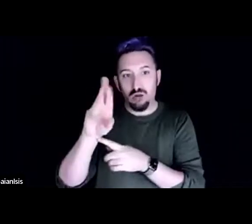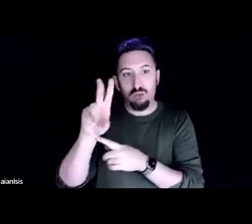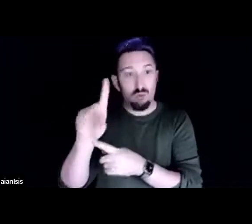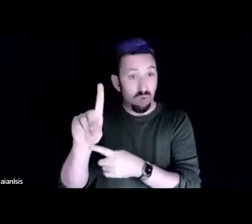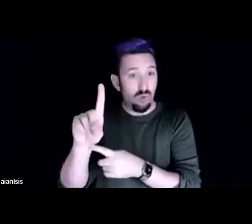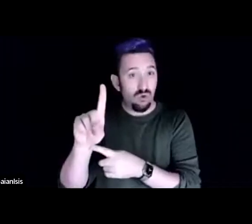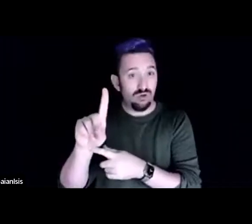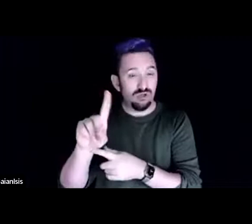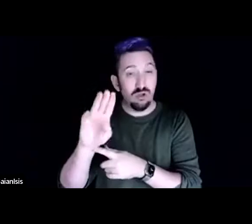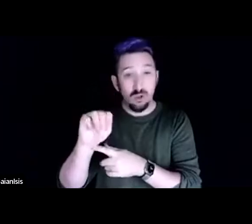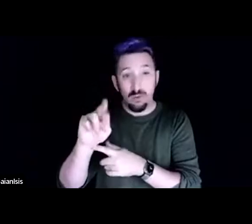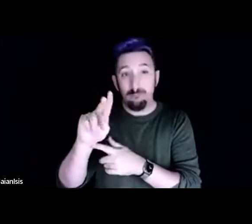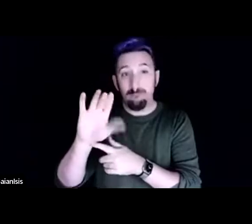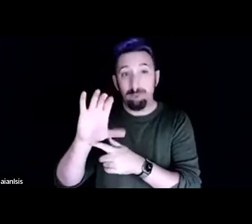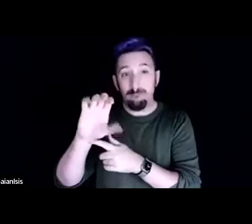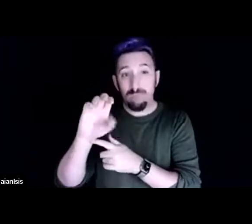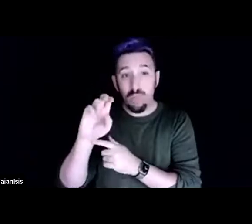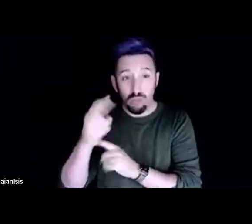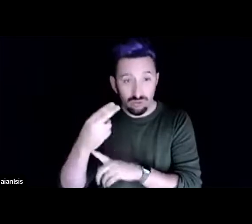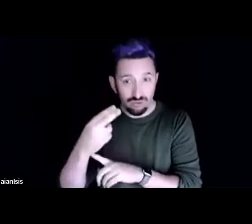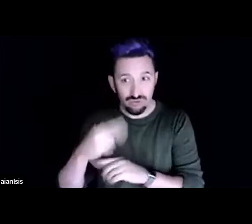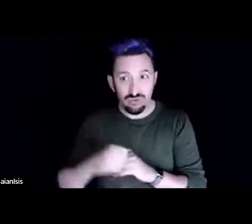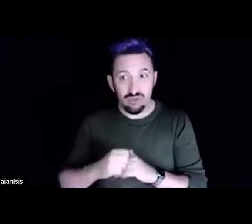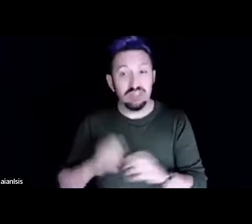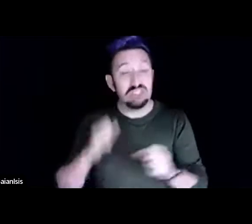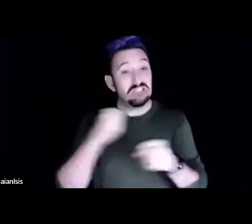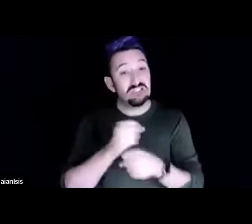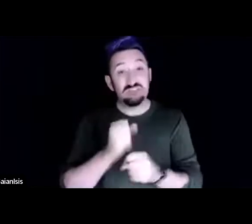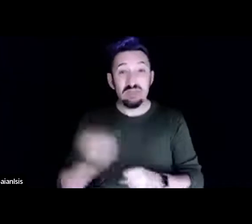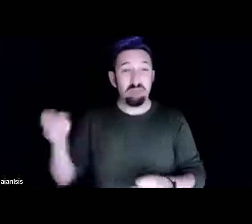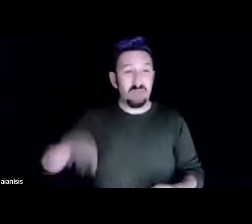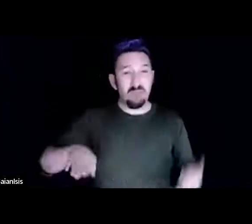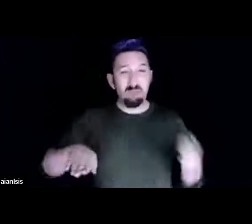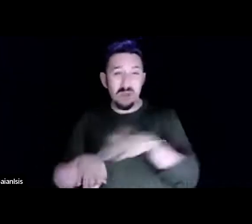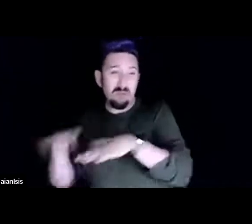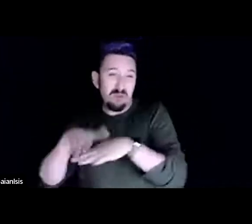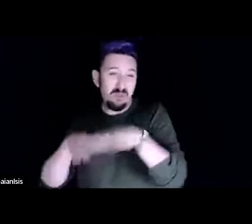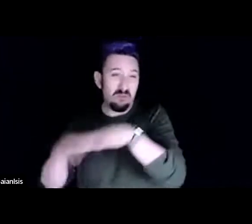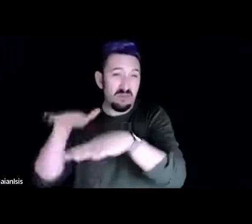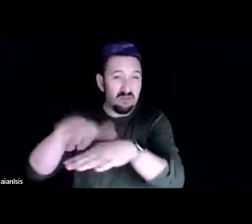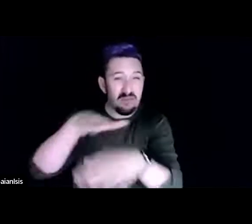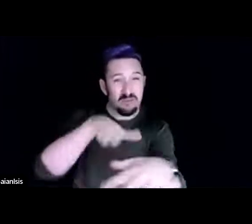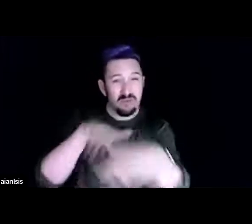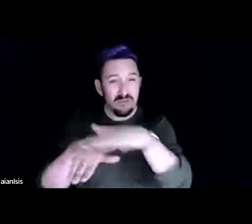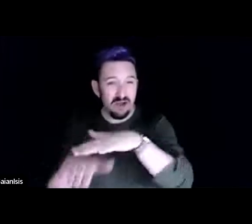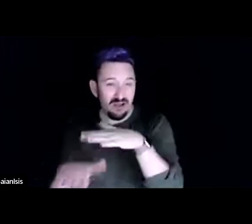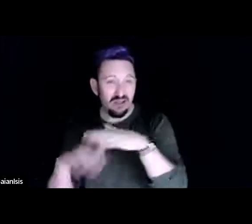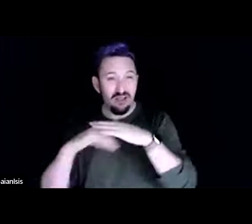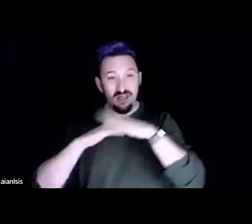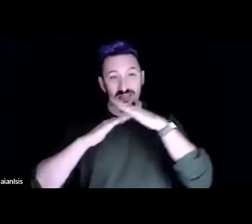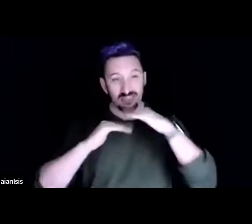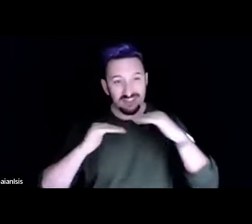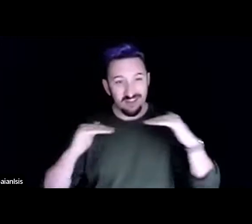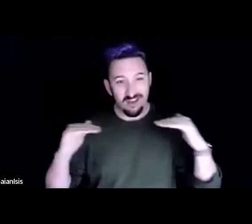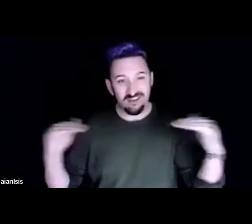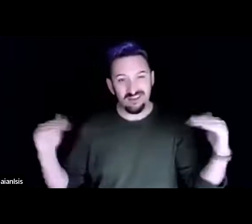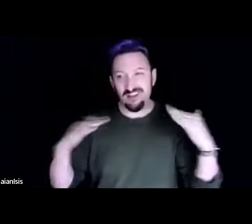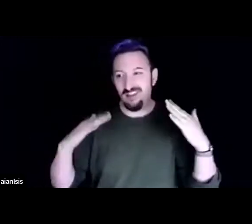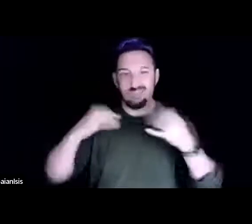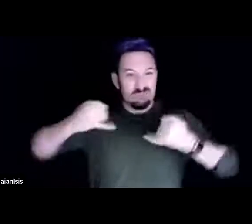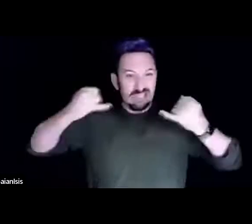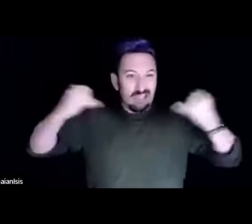let's make a cardboard lasagna spaghetti whatever we called it and mix all these things and